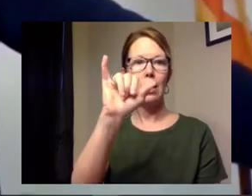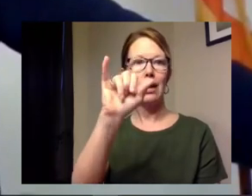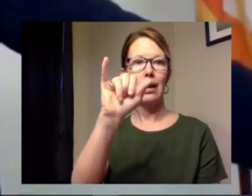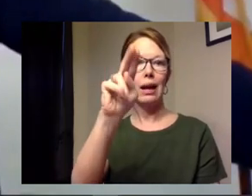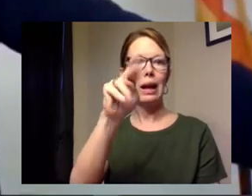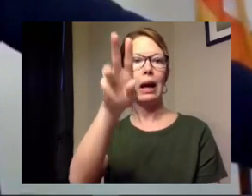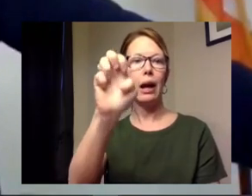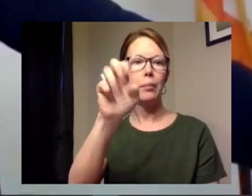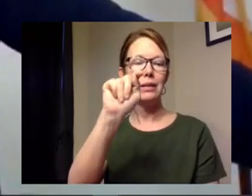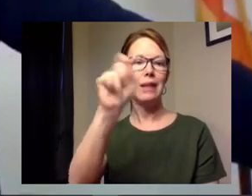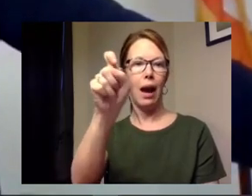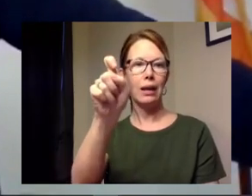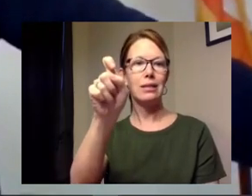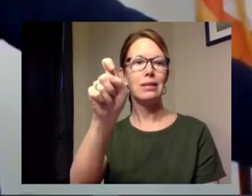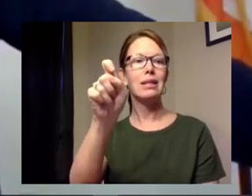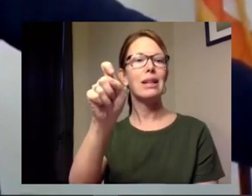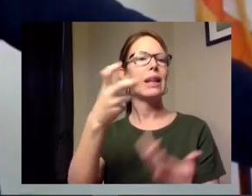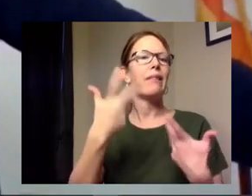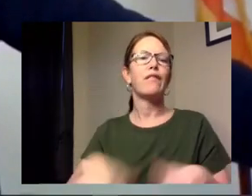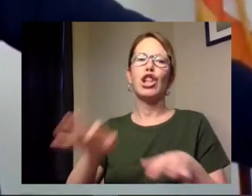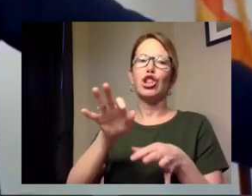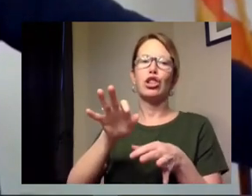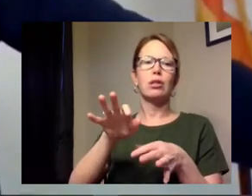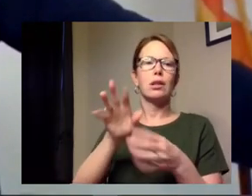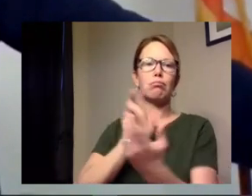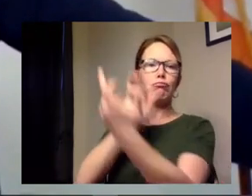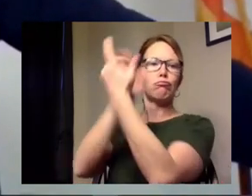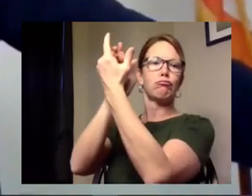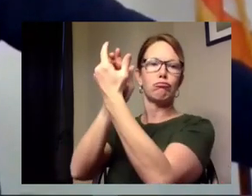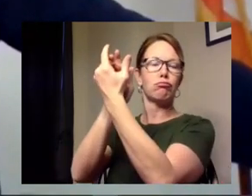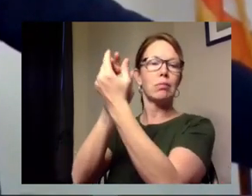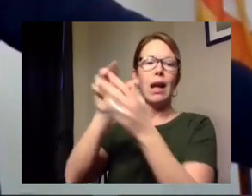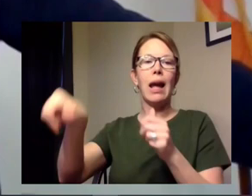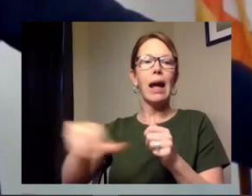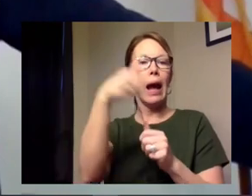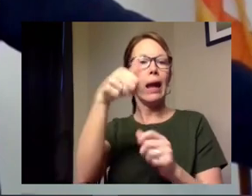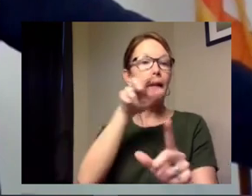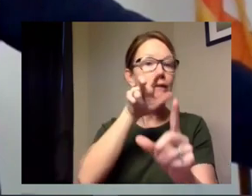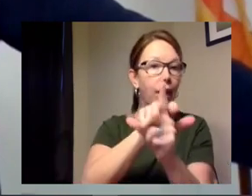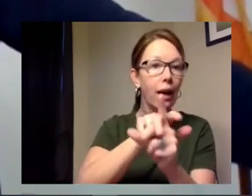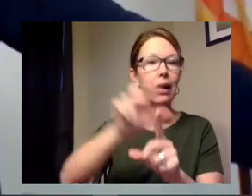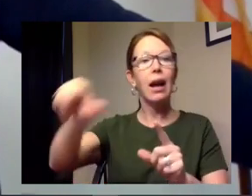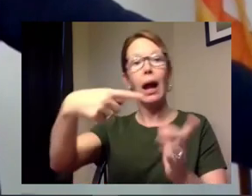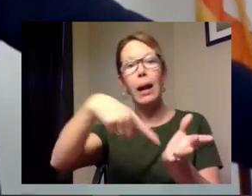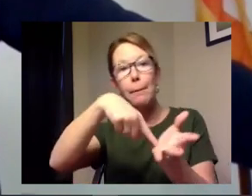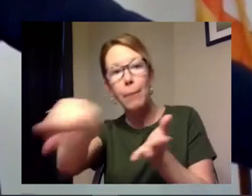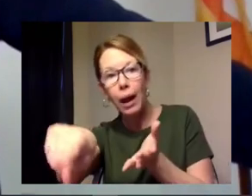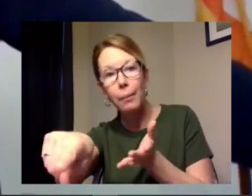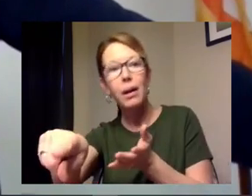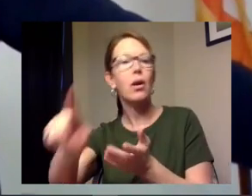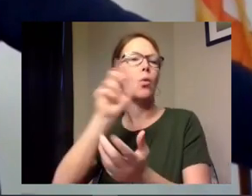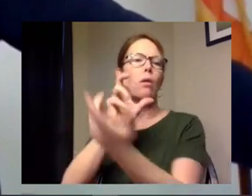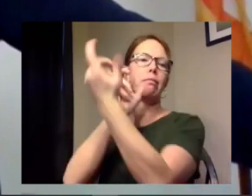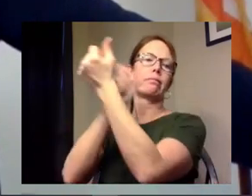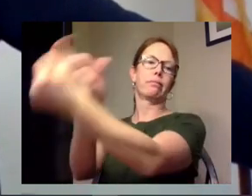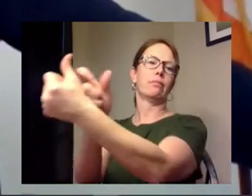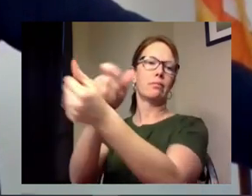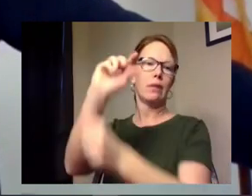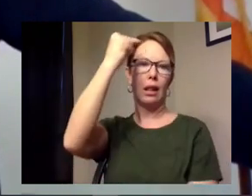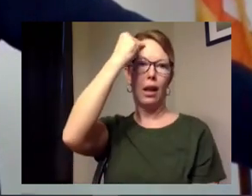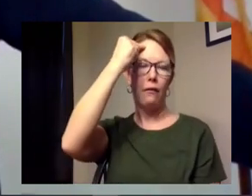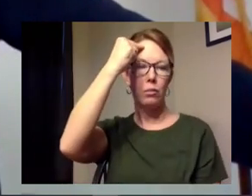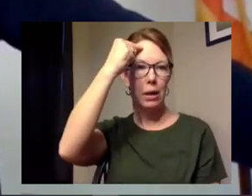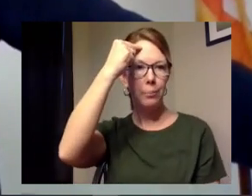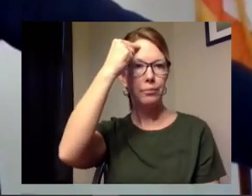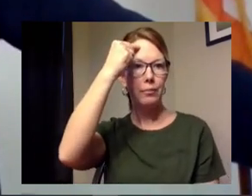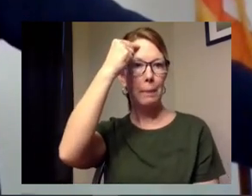legislation to align our filing dates and payments with that of the federal government the irs tax filing so legislation